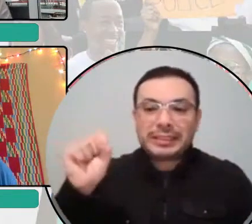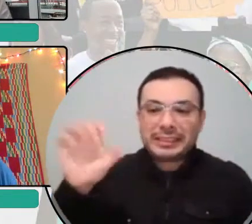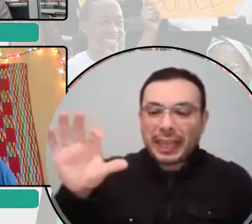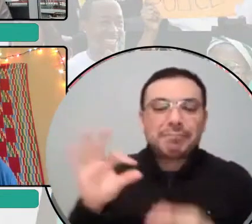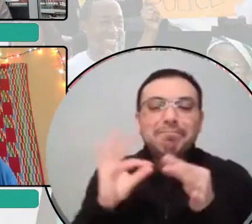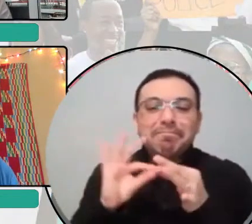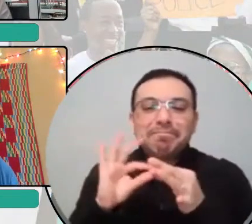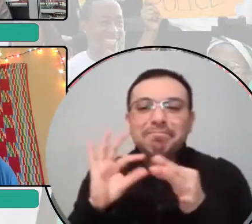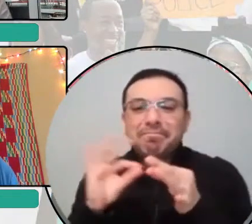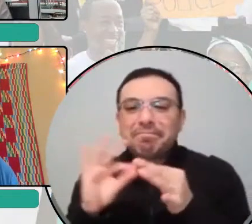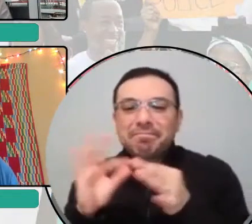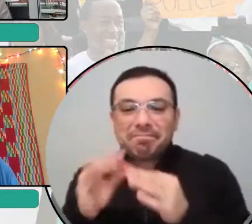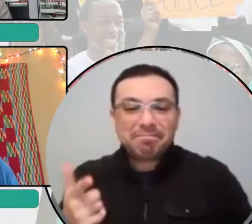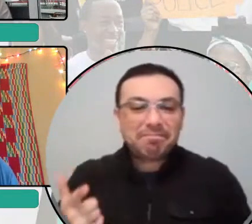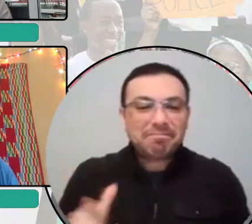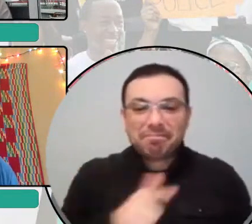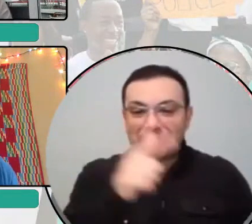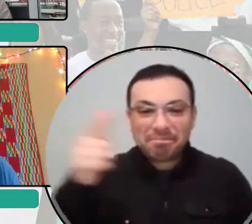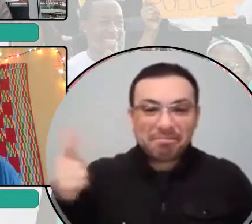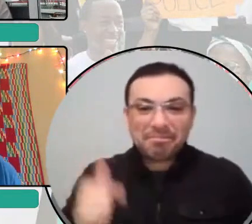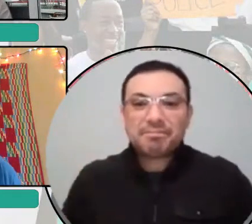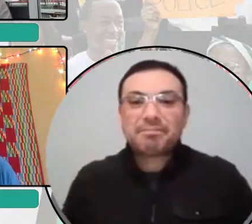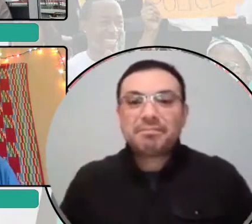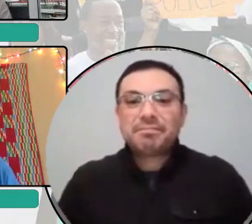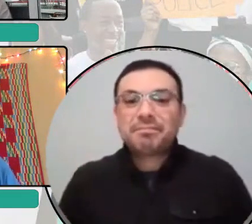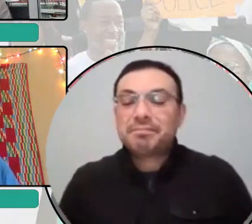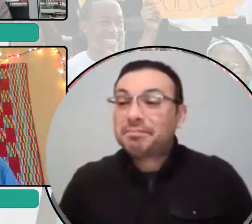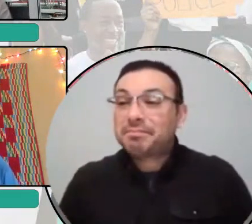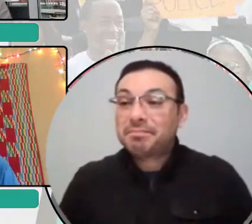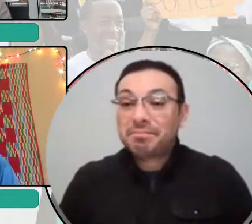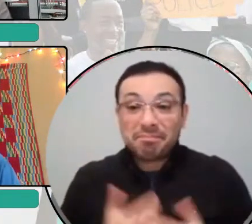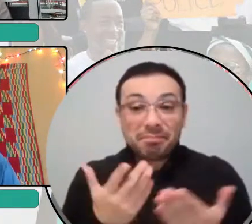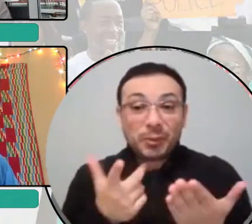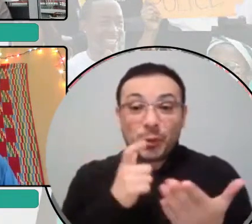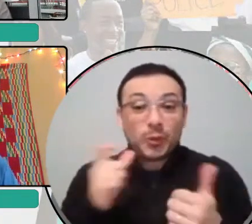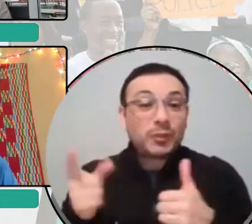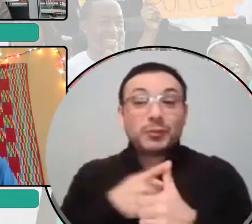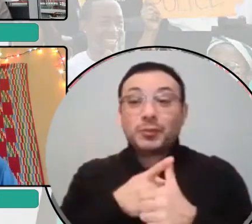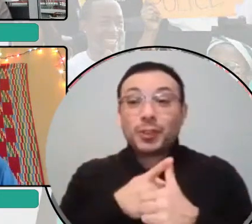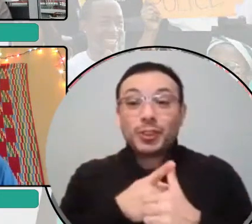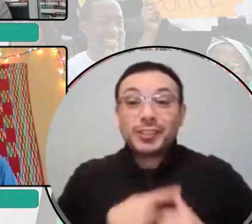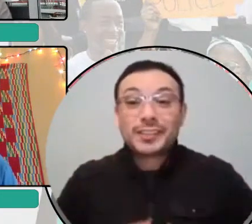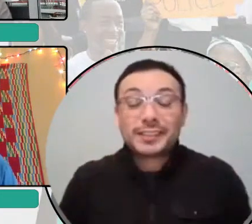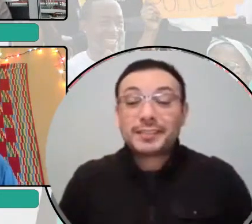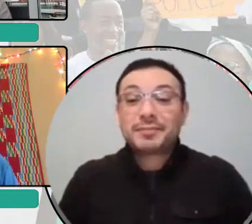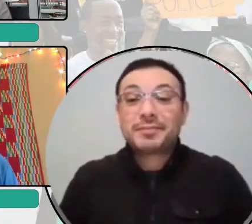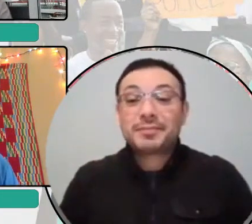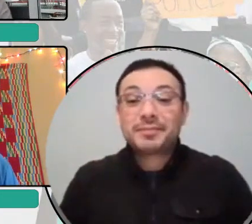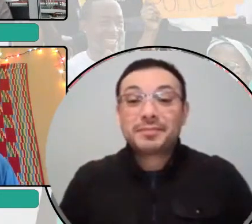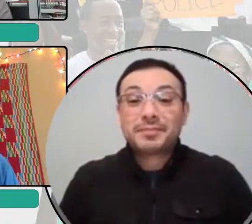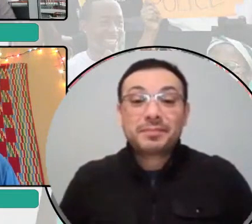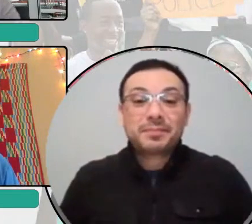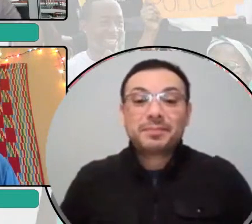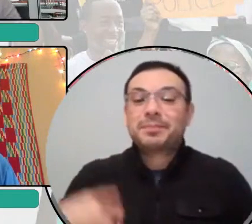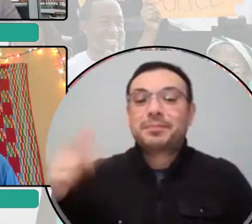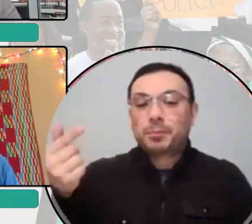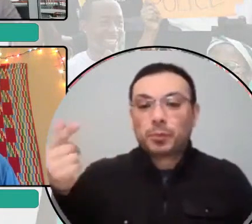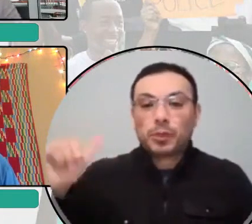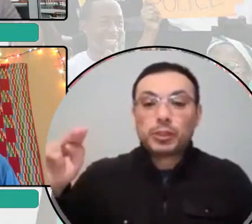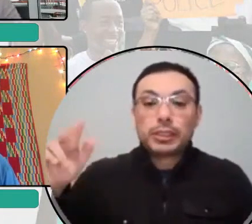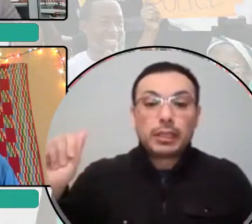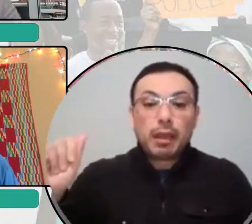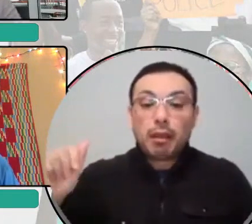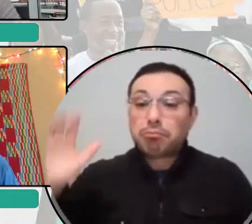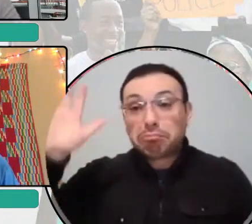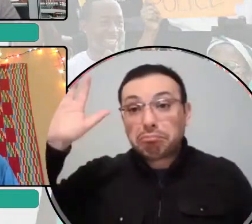uh, for everyone. So, um, would anyone like to go first? I mean, I'll just start